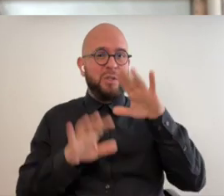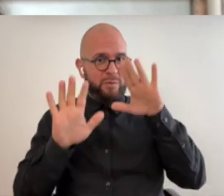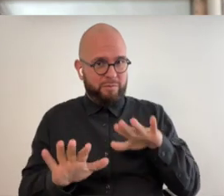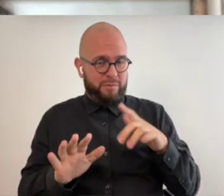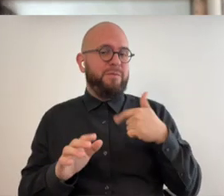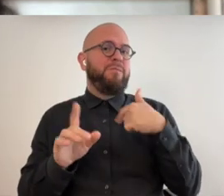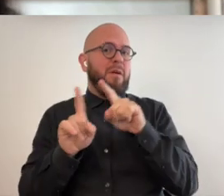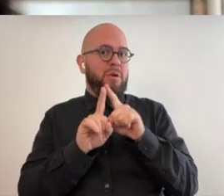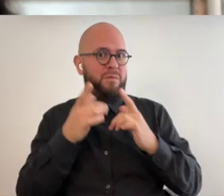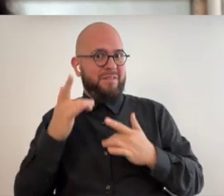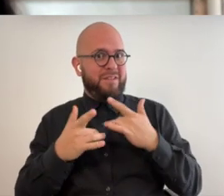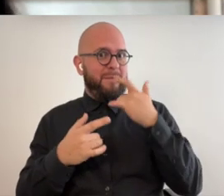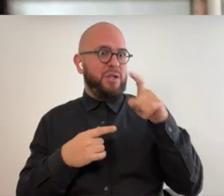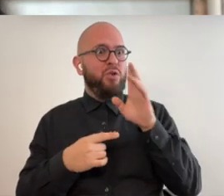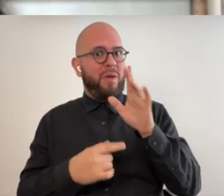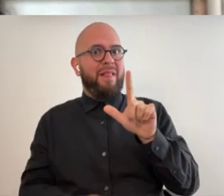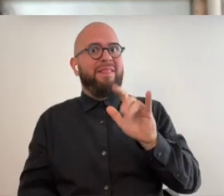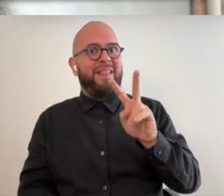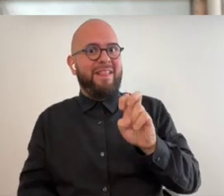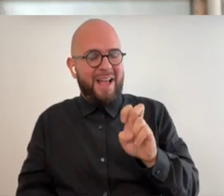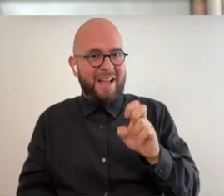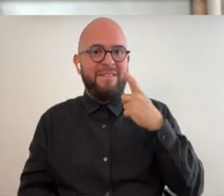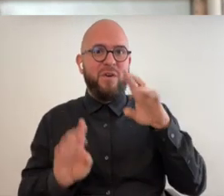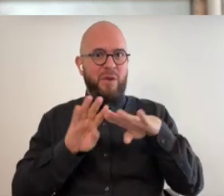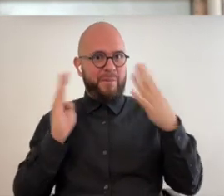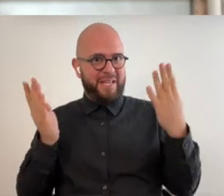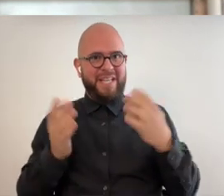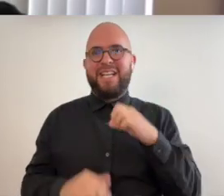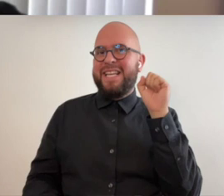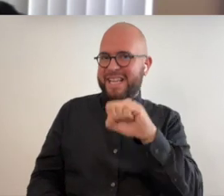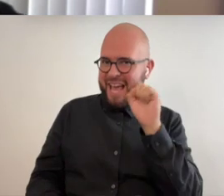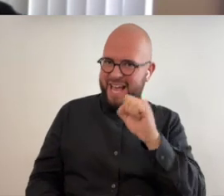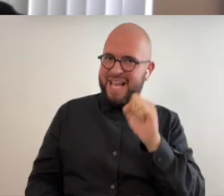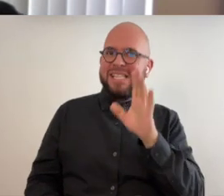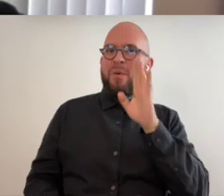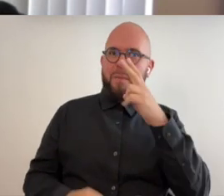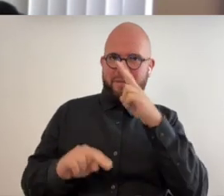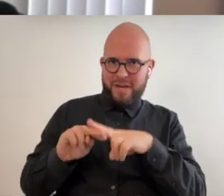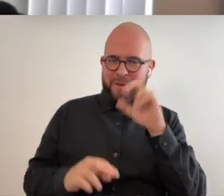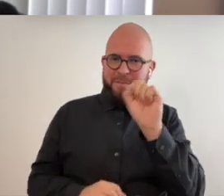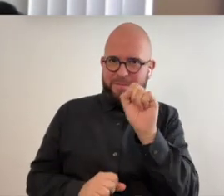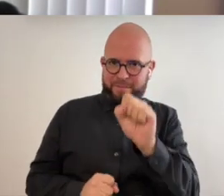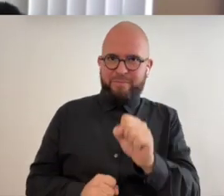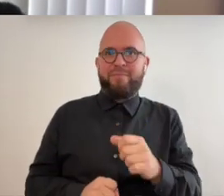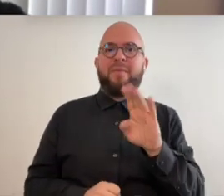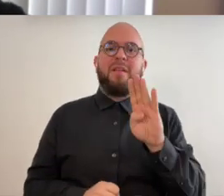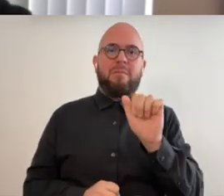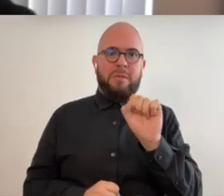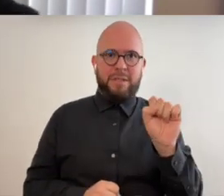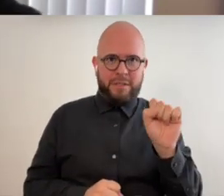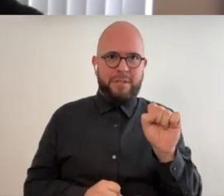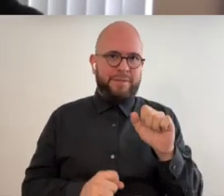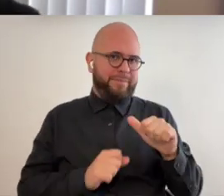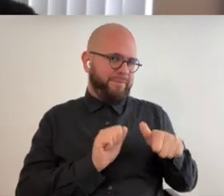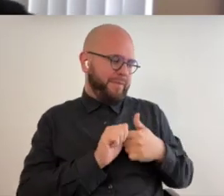i'm also really excited that you're going to be doing it live for the opening yes that's going to be really fun so i mean the the the base that is